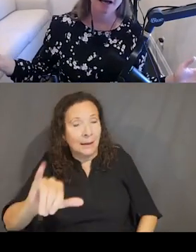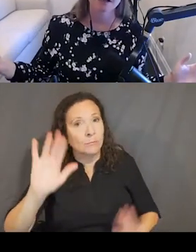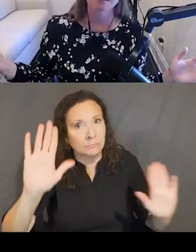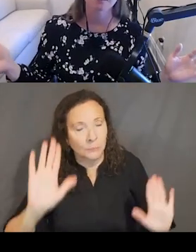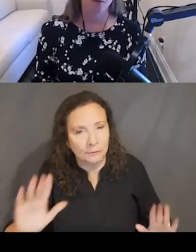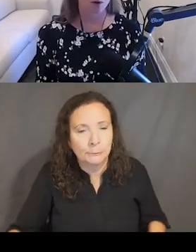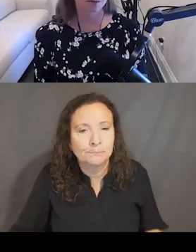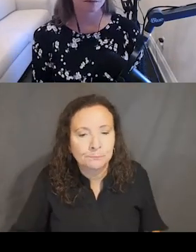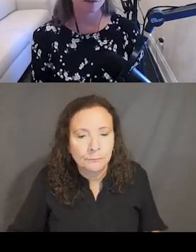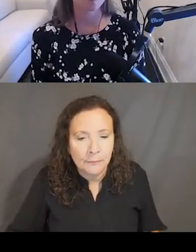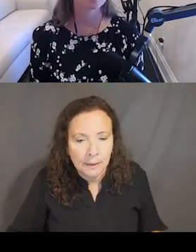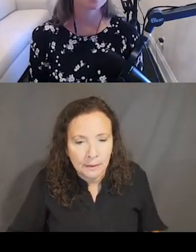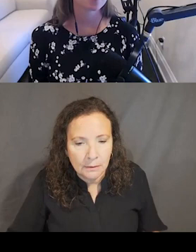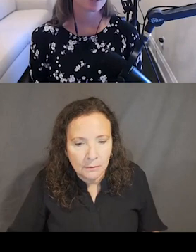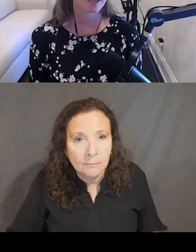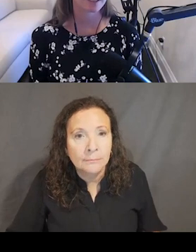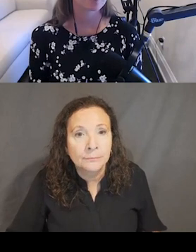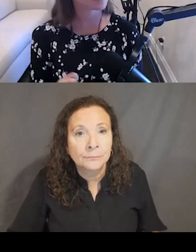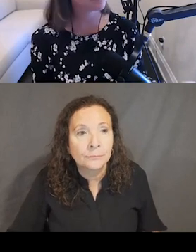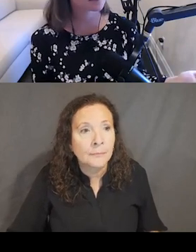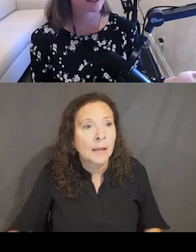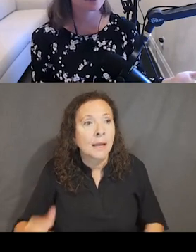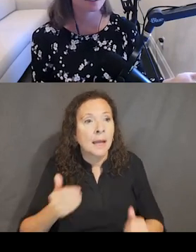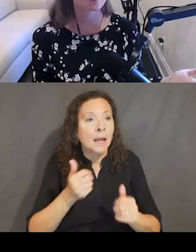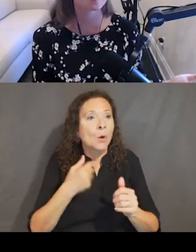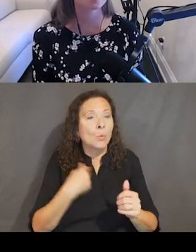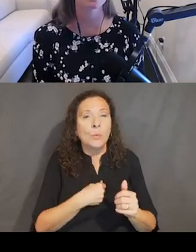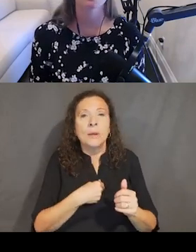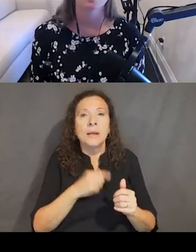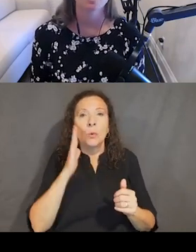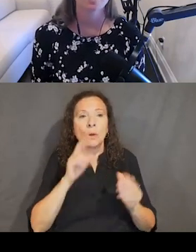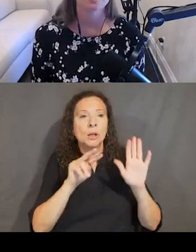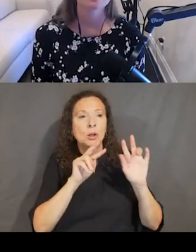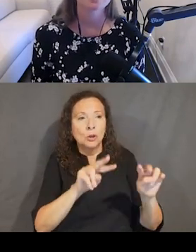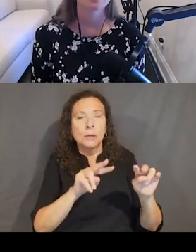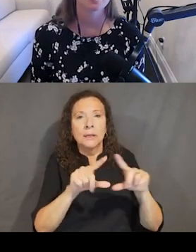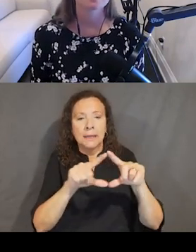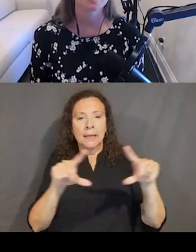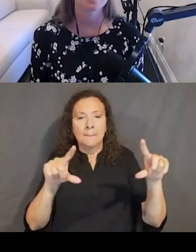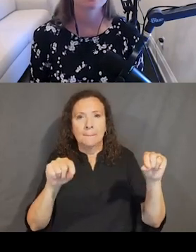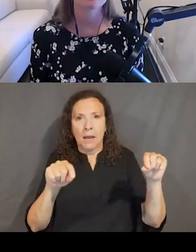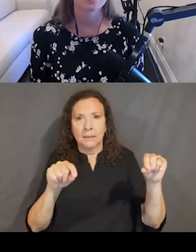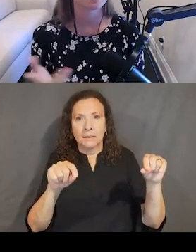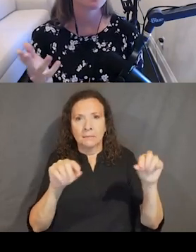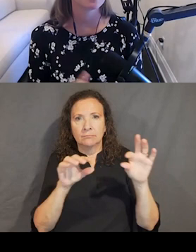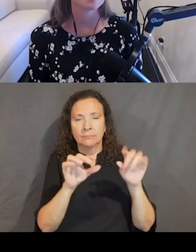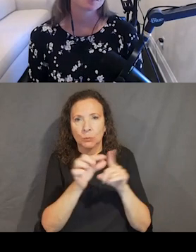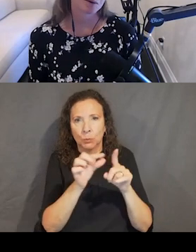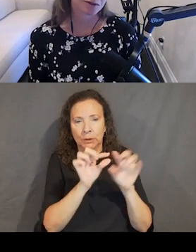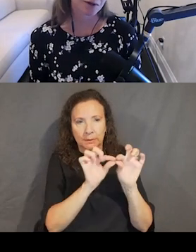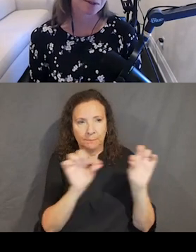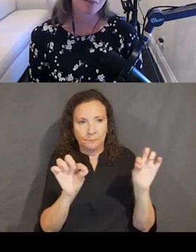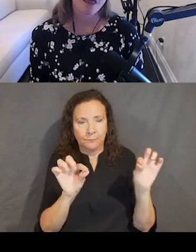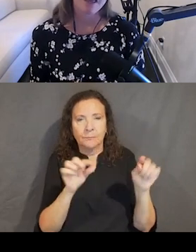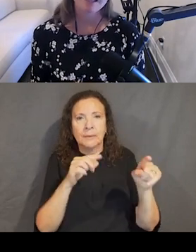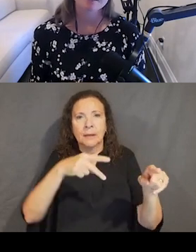has forms. So we're going to look at our text box again as an example. Again, our text box has a label that says